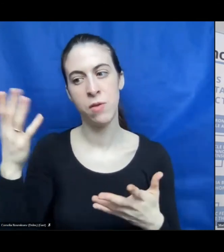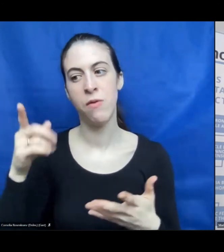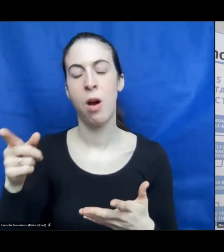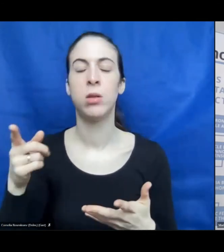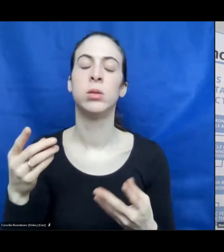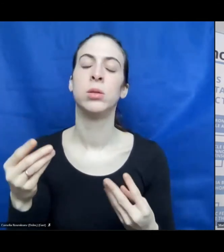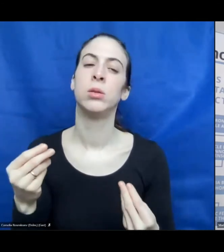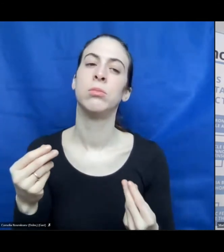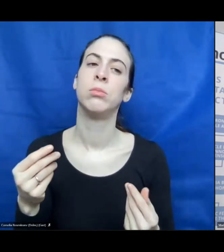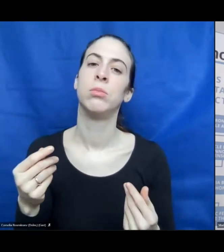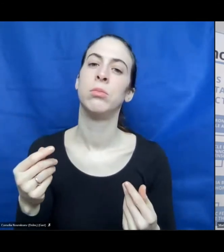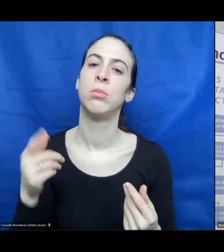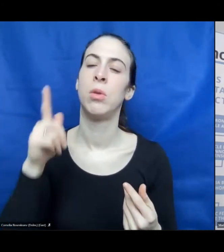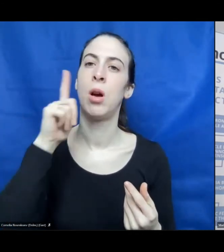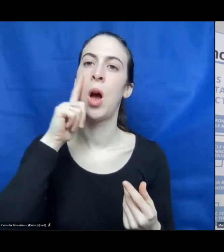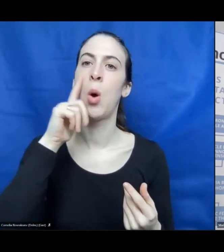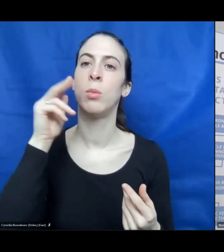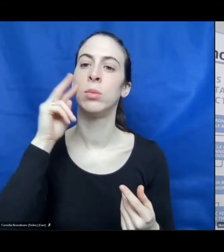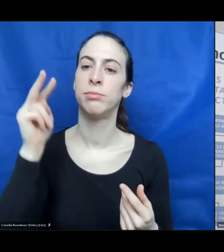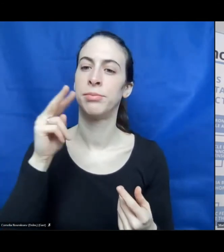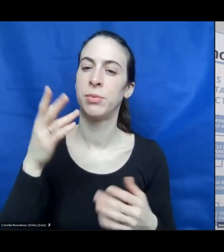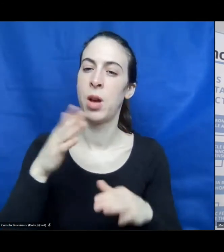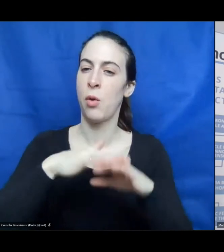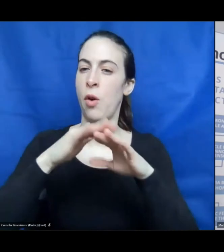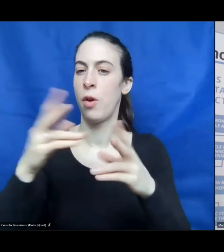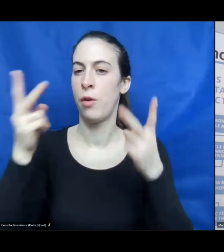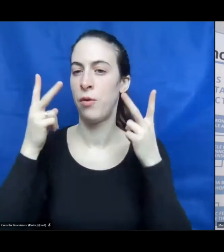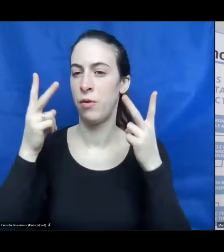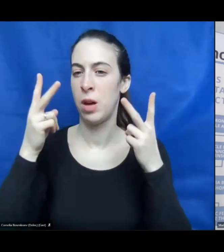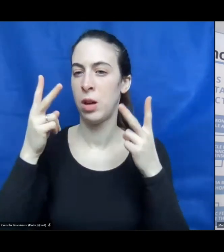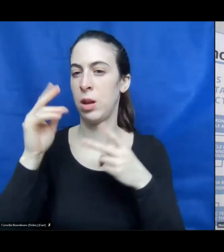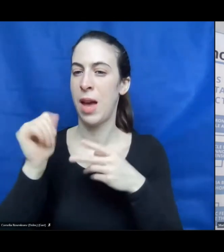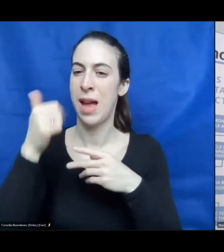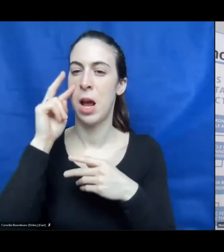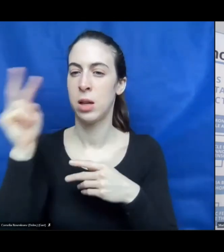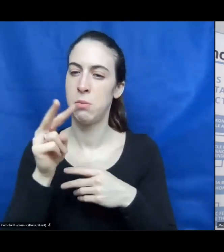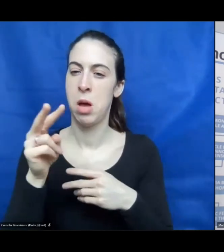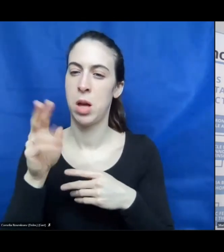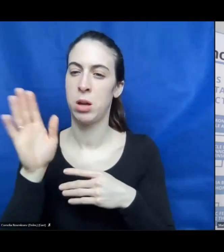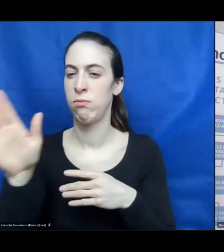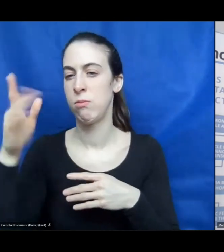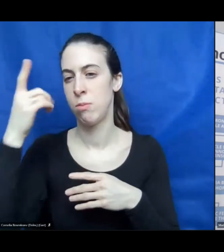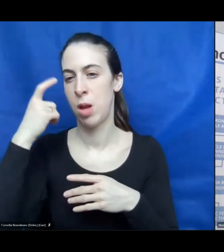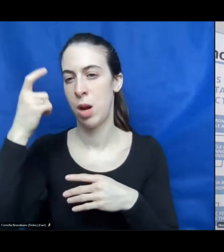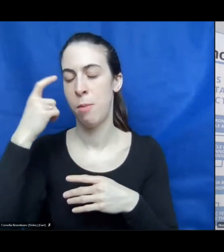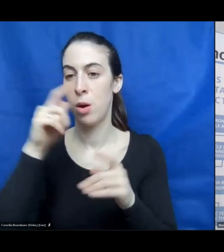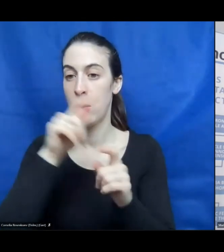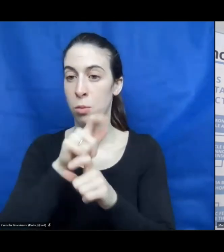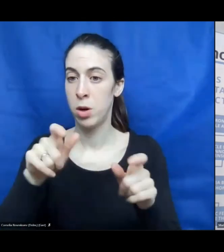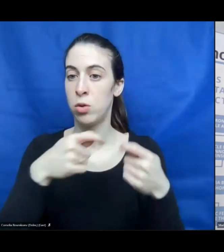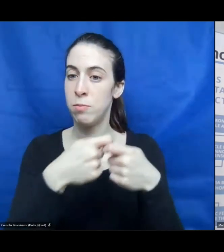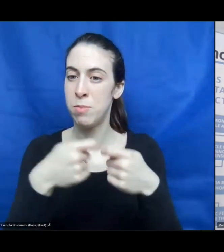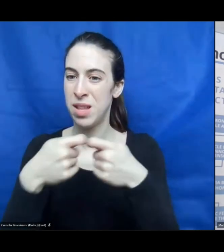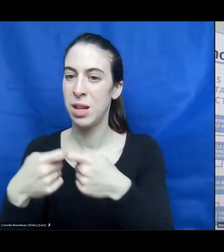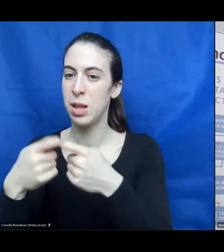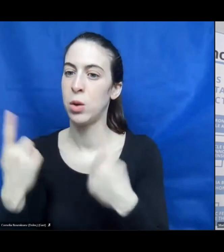is the most important thing of these aspects that people, members should bring